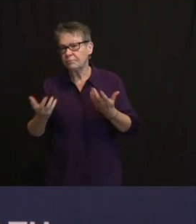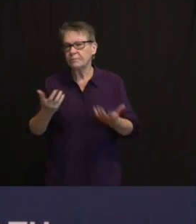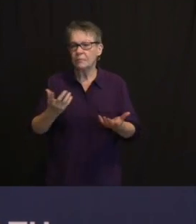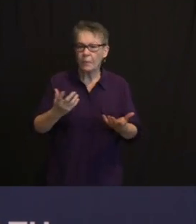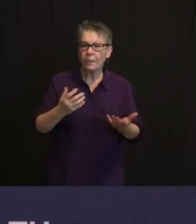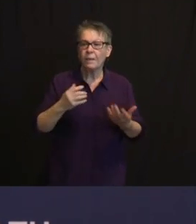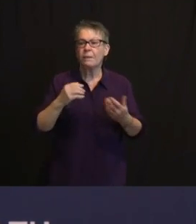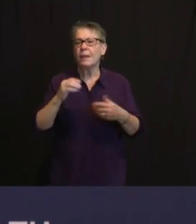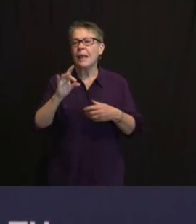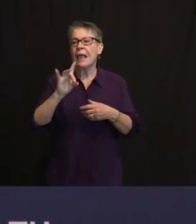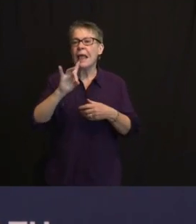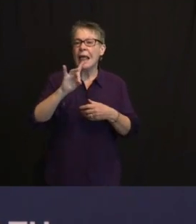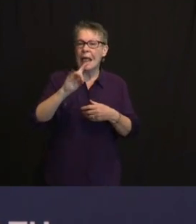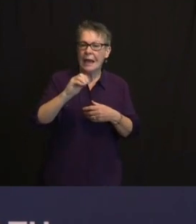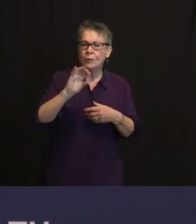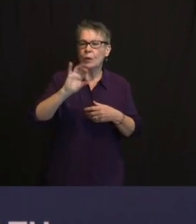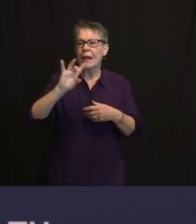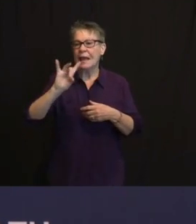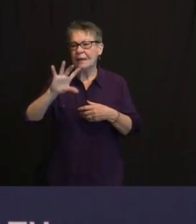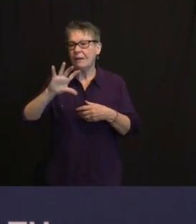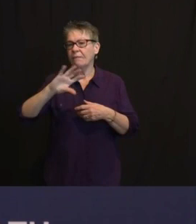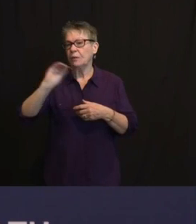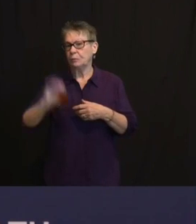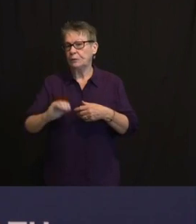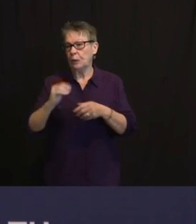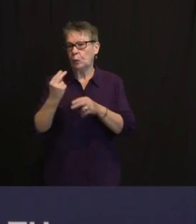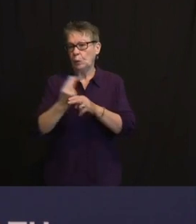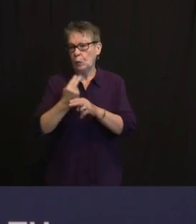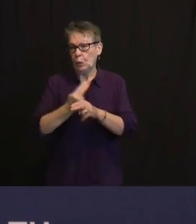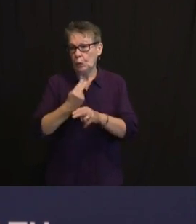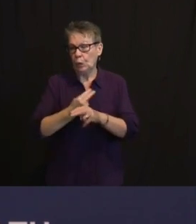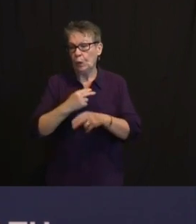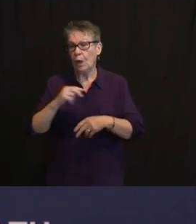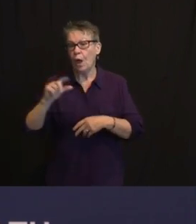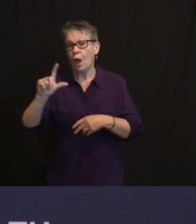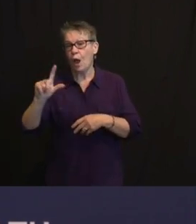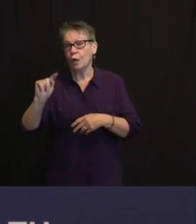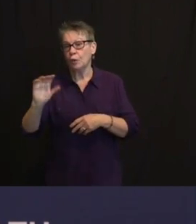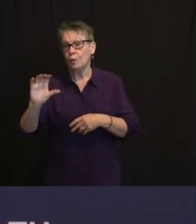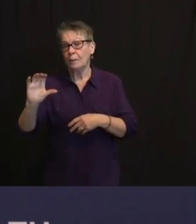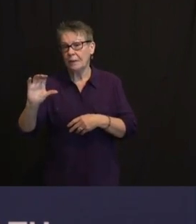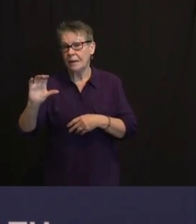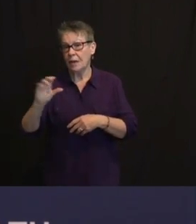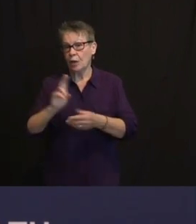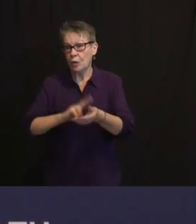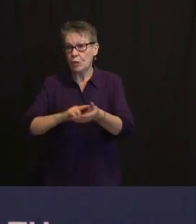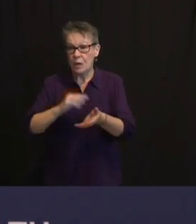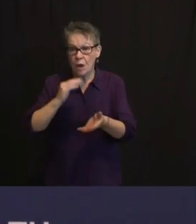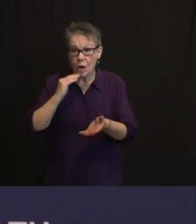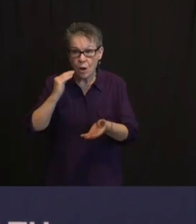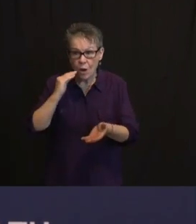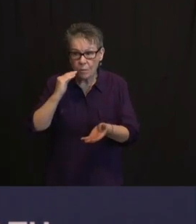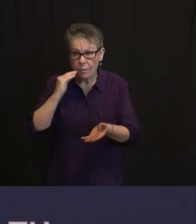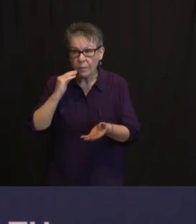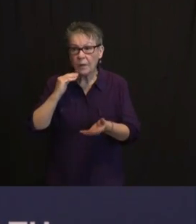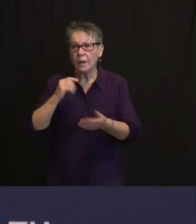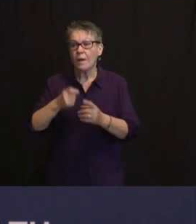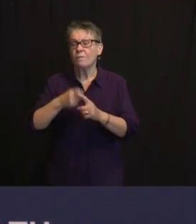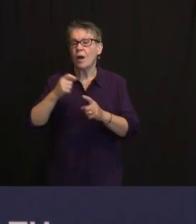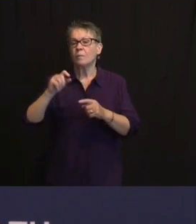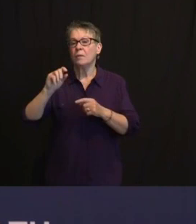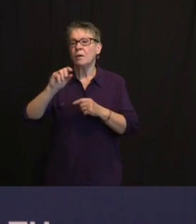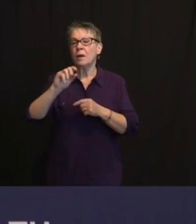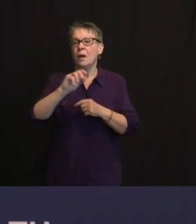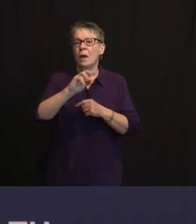85% REGULARLY. YOU'VE GOT THE LONG-TERM CARE PROGRAM FROM WALGREENS AND CVS. THAT NUMBER'S COME WAY UP. AND THEN YOU'VE GOT THE